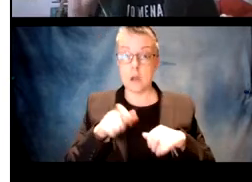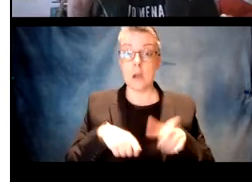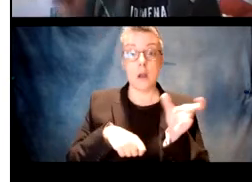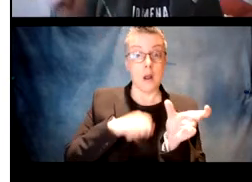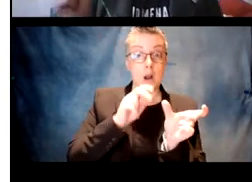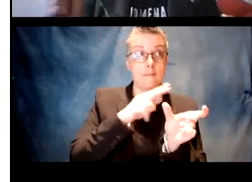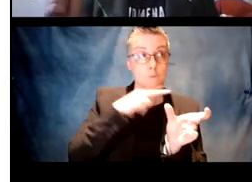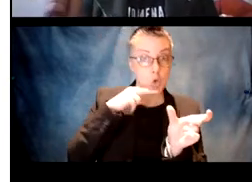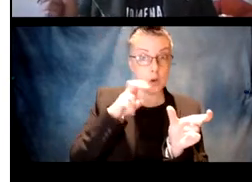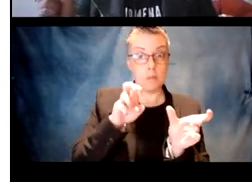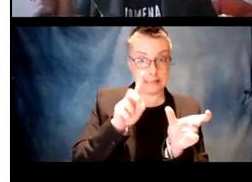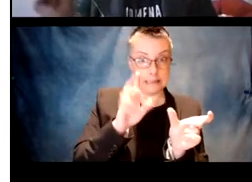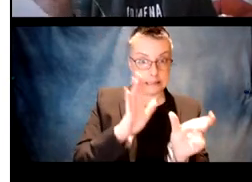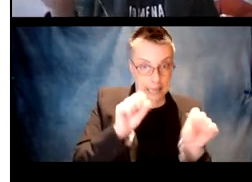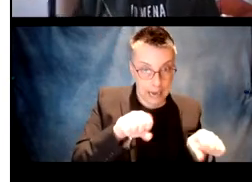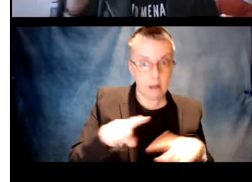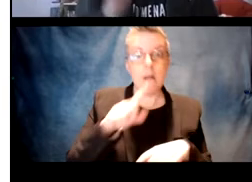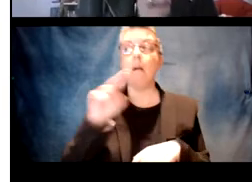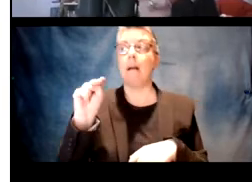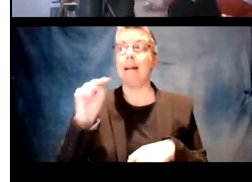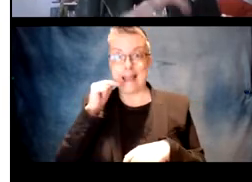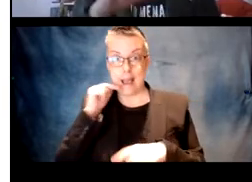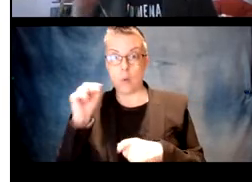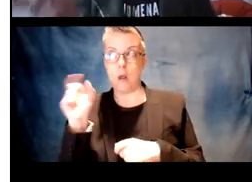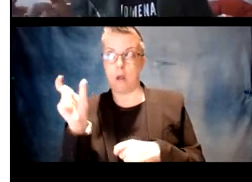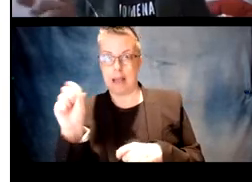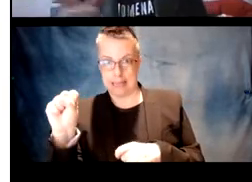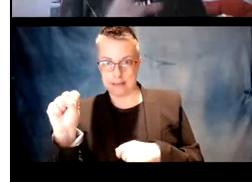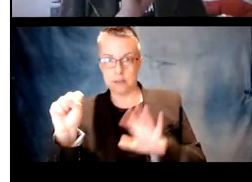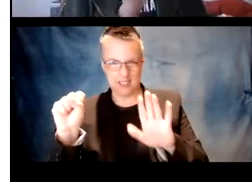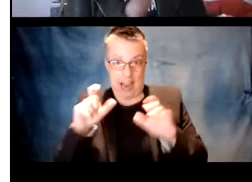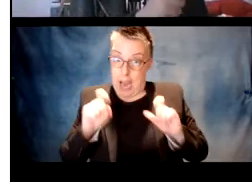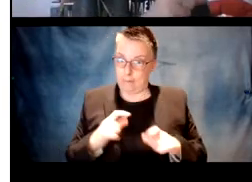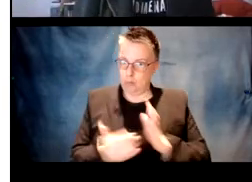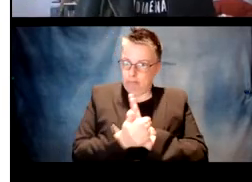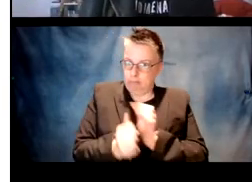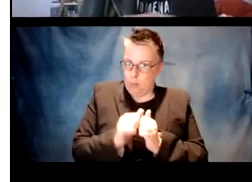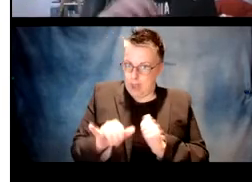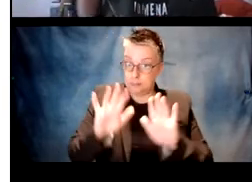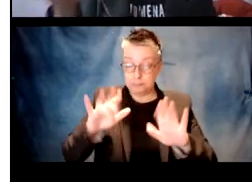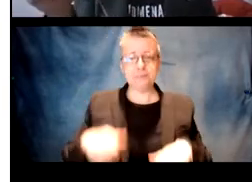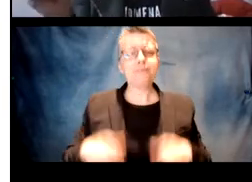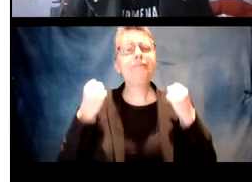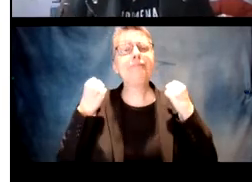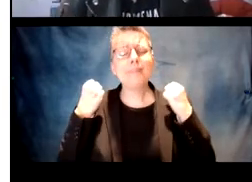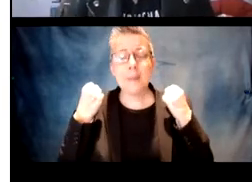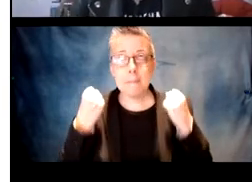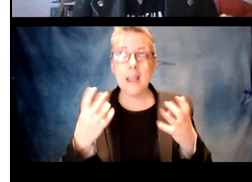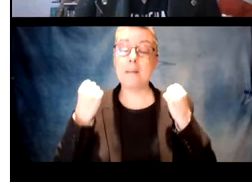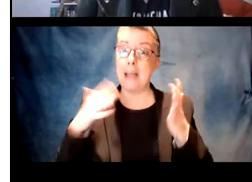be sensitive to the fact that verb can go with ED or that noun can go with S.